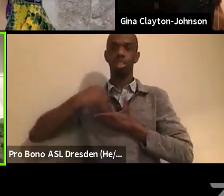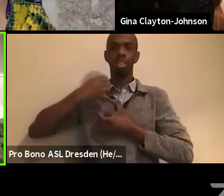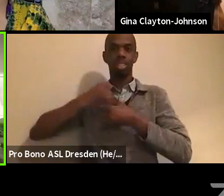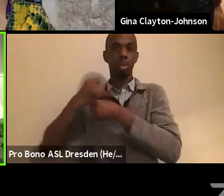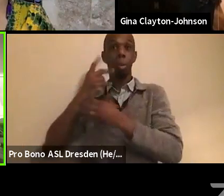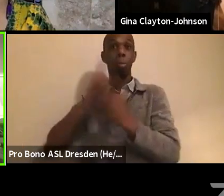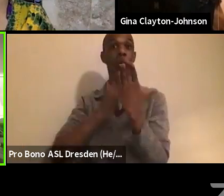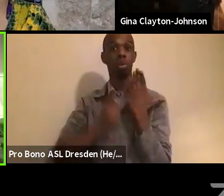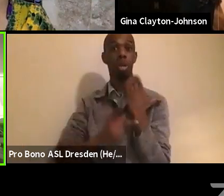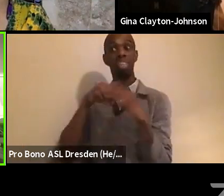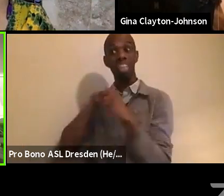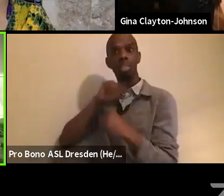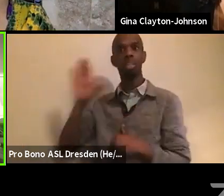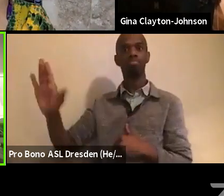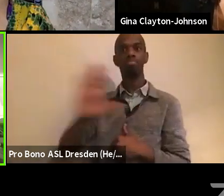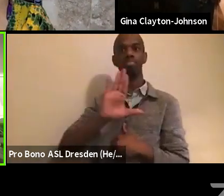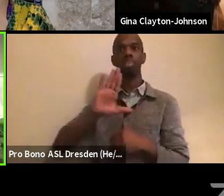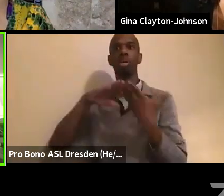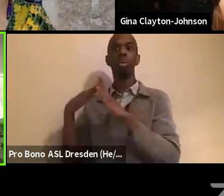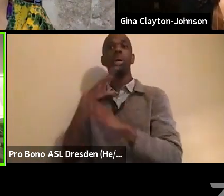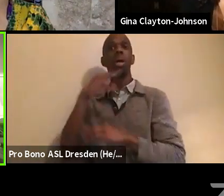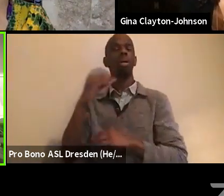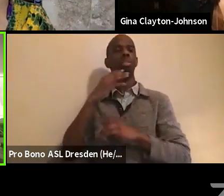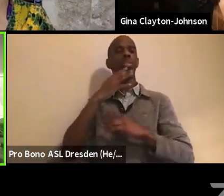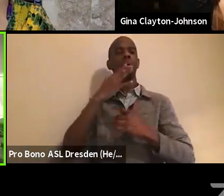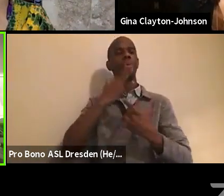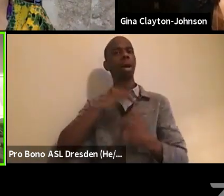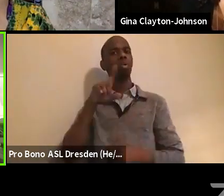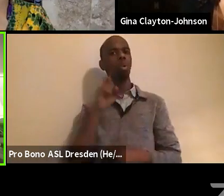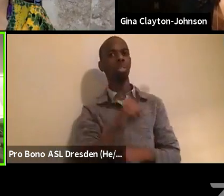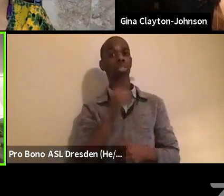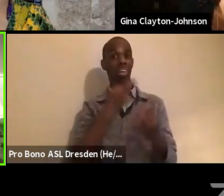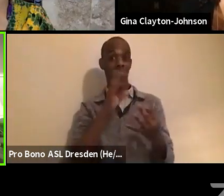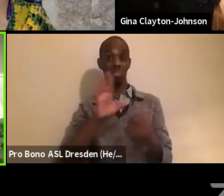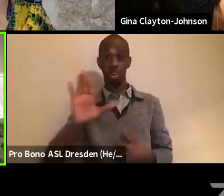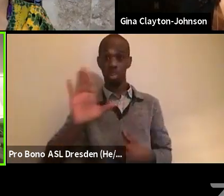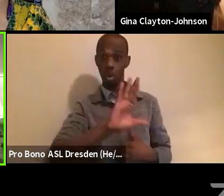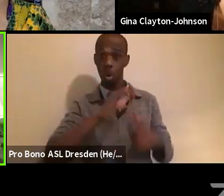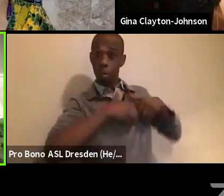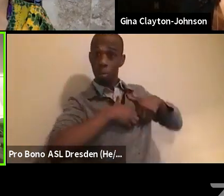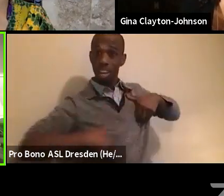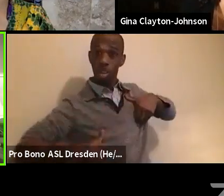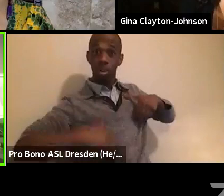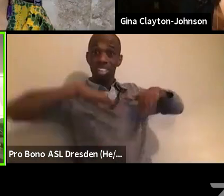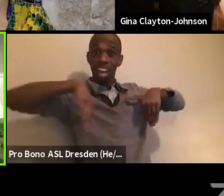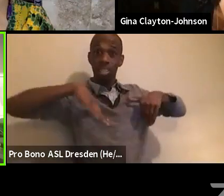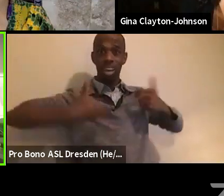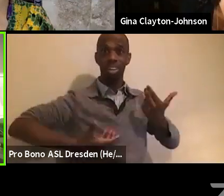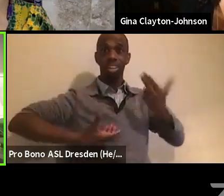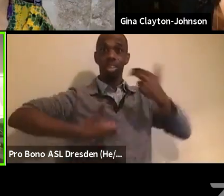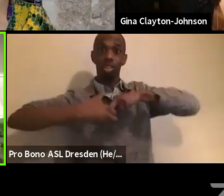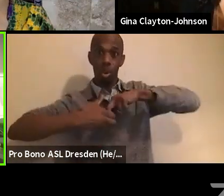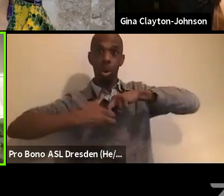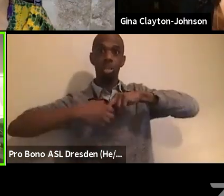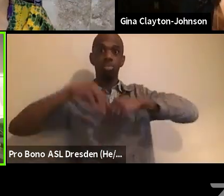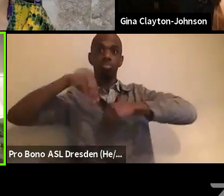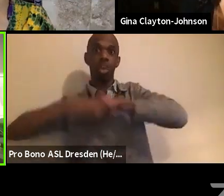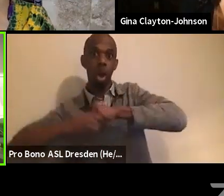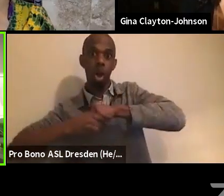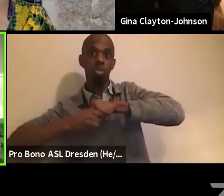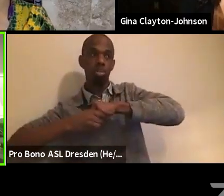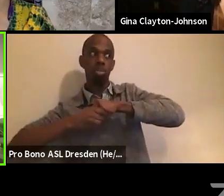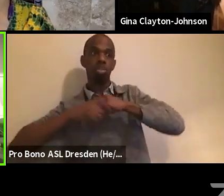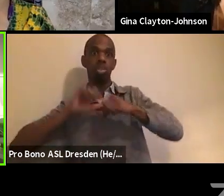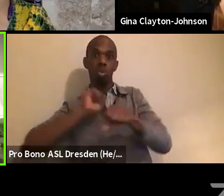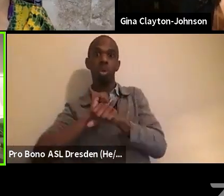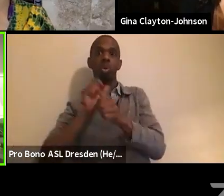living in a community and their mayor has not taken the pledge to put some feet under their, uh, some fire under their feet and have them to join the movement and do the work that it